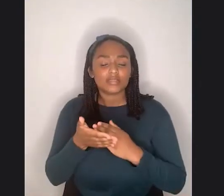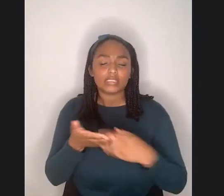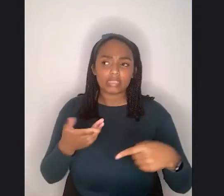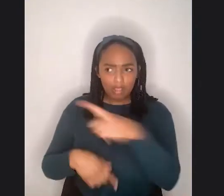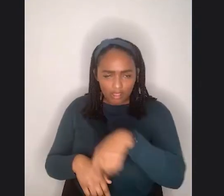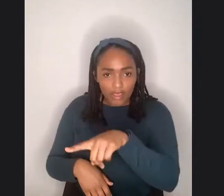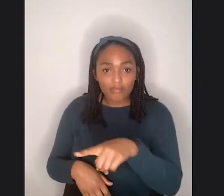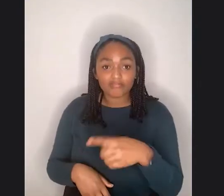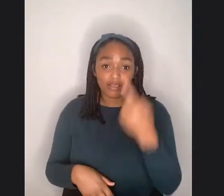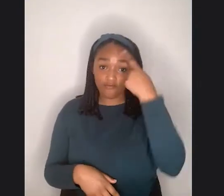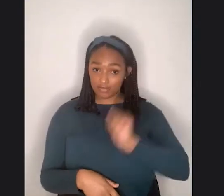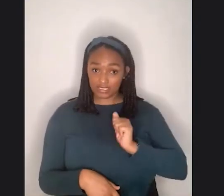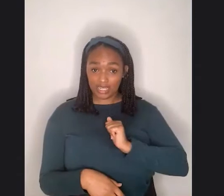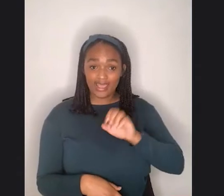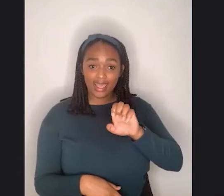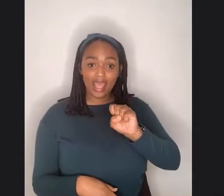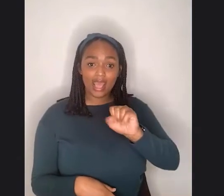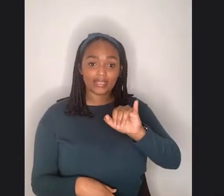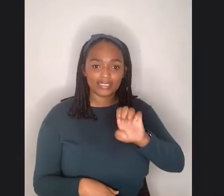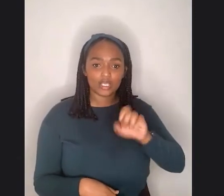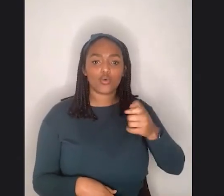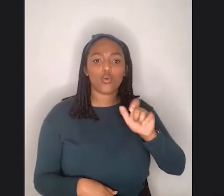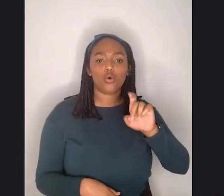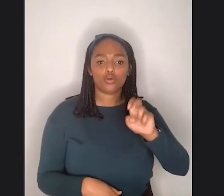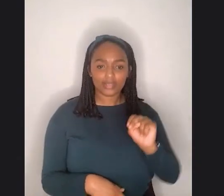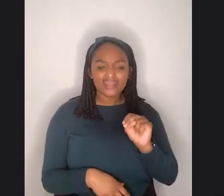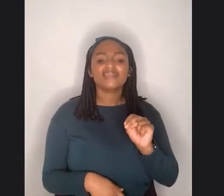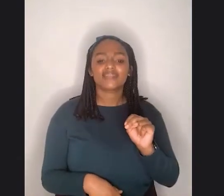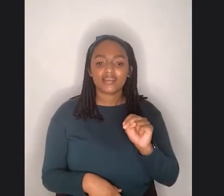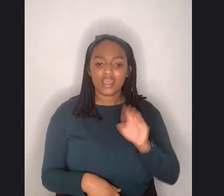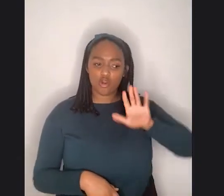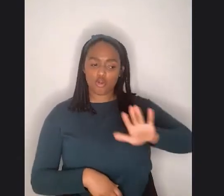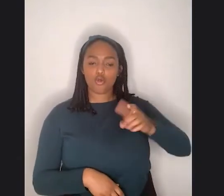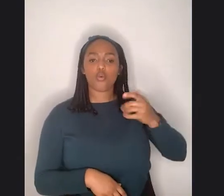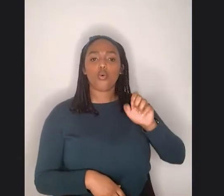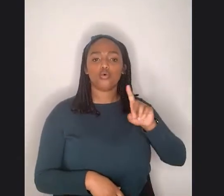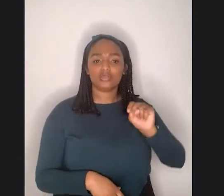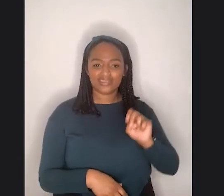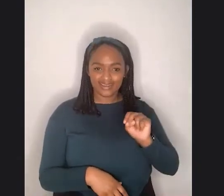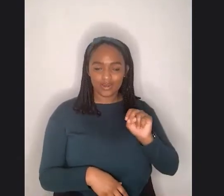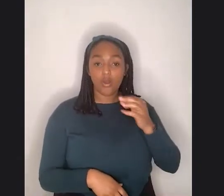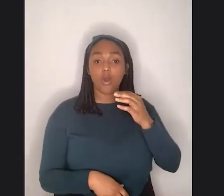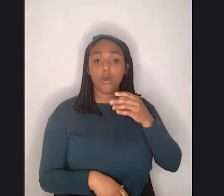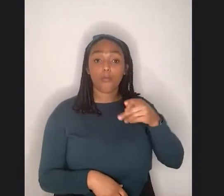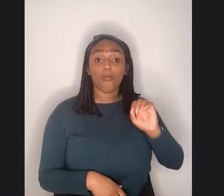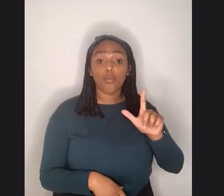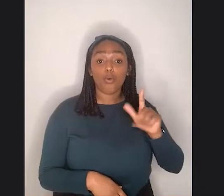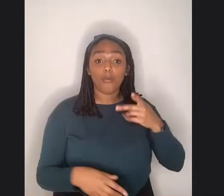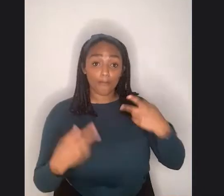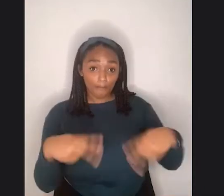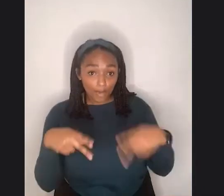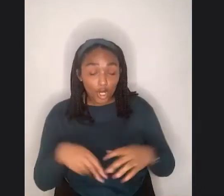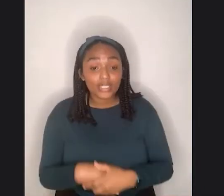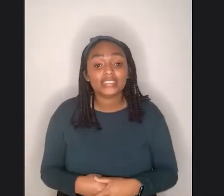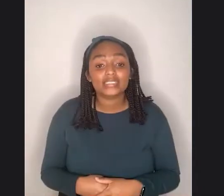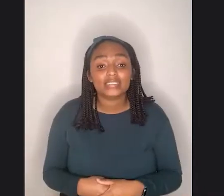Golden, um, and those golden pool parties, um, the, uh, you know, Sonia Renee Taylor, like there, there's